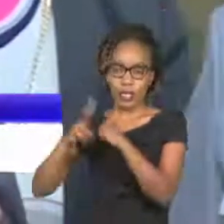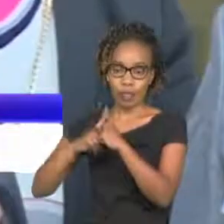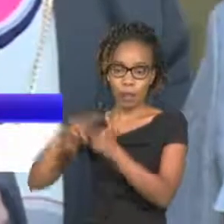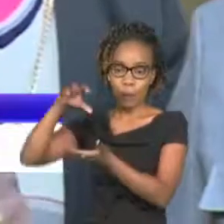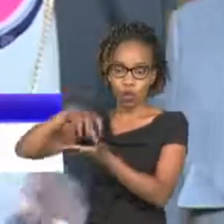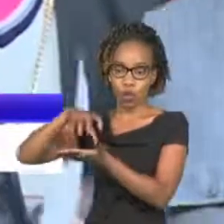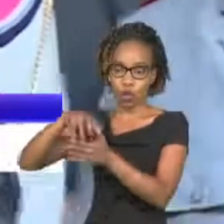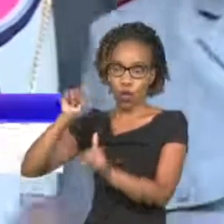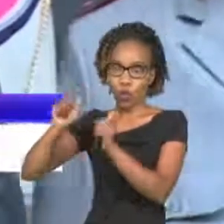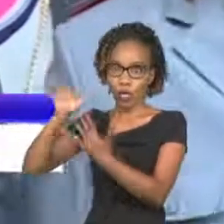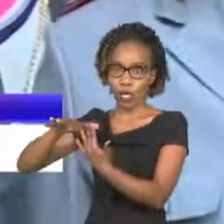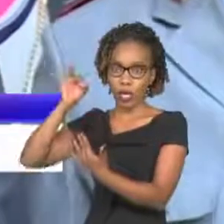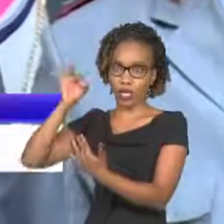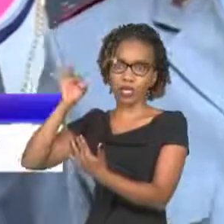that elect all the seven uh